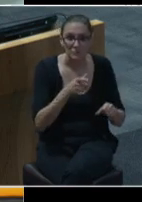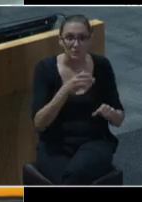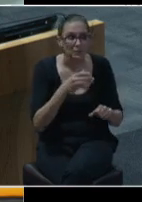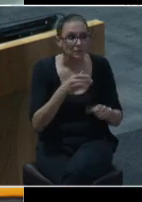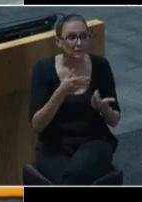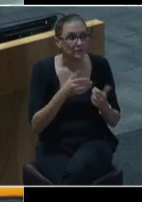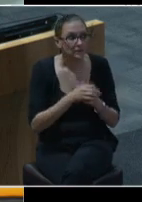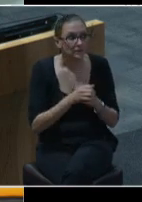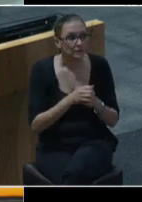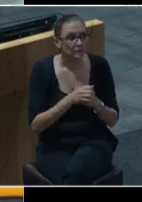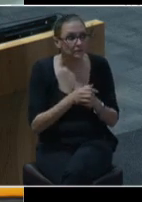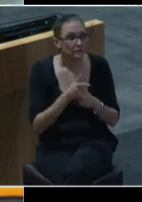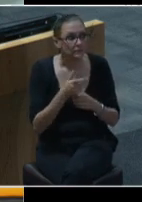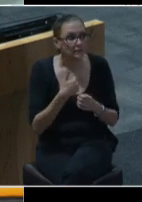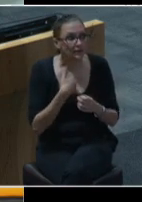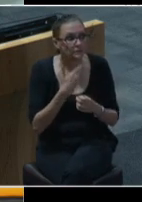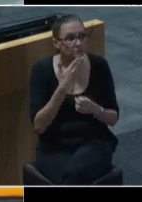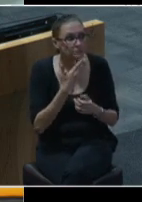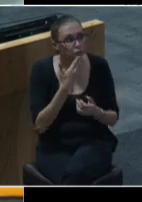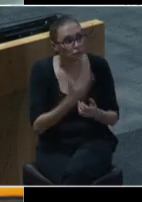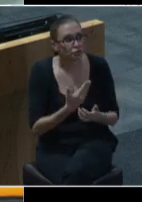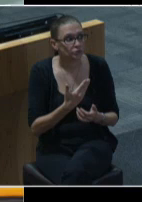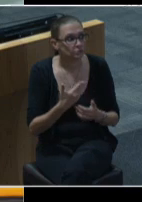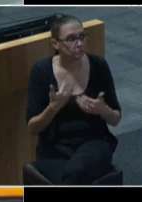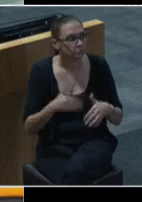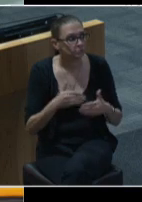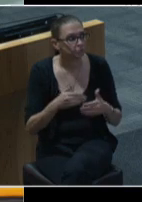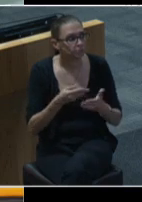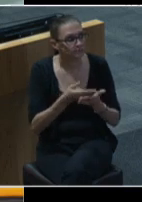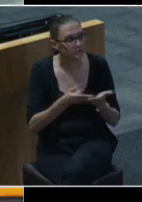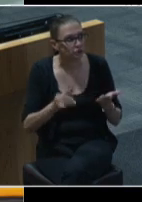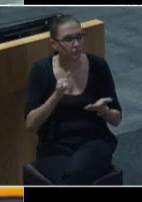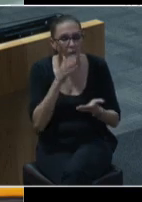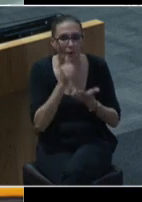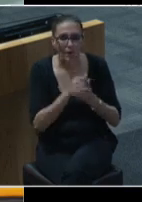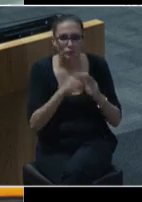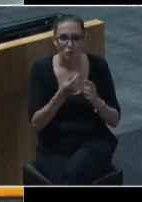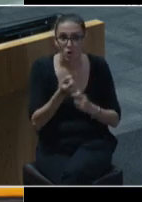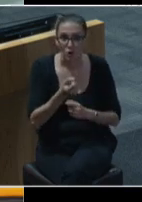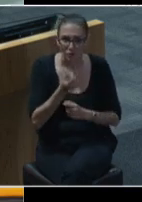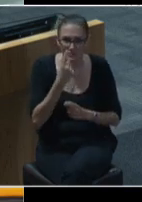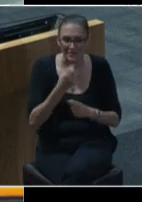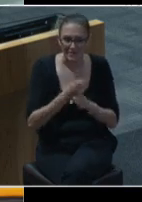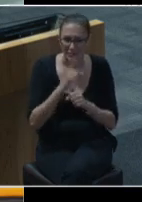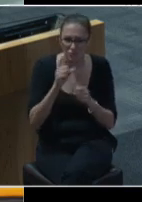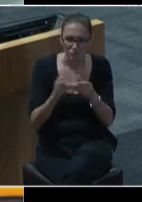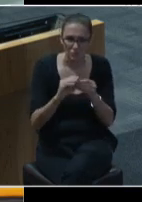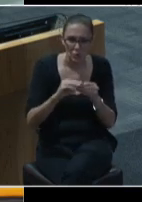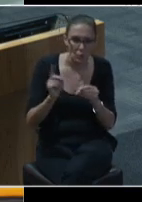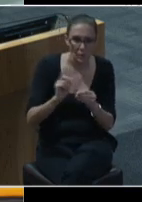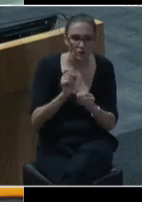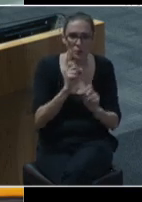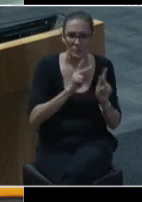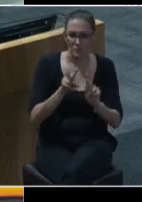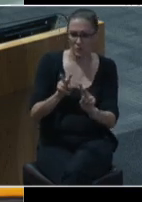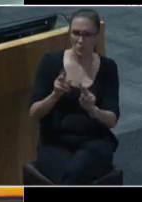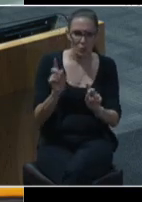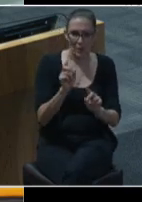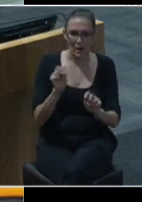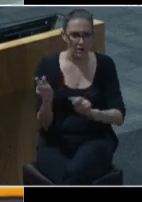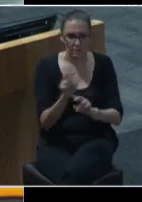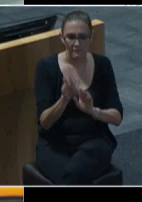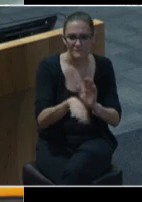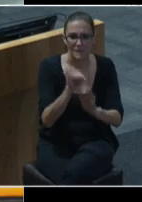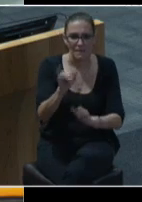good solid materials that will help people understand. And if you could just speak to that for a minute to help them understand where to look.